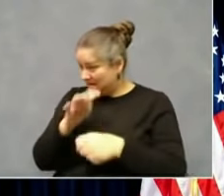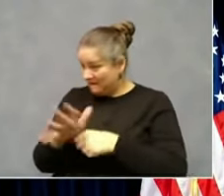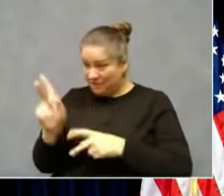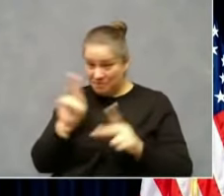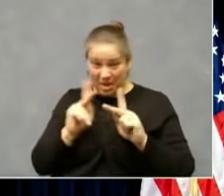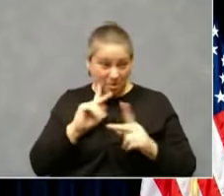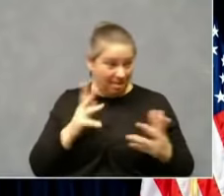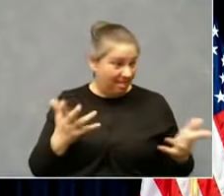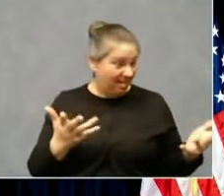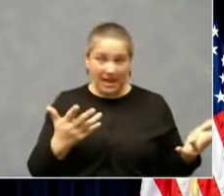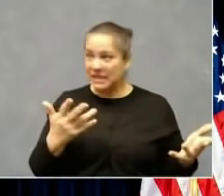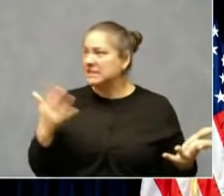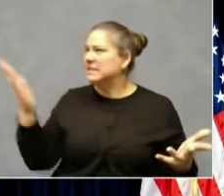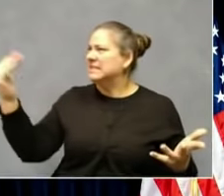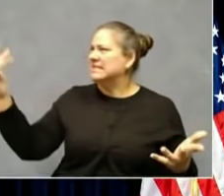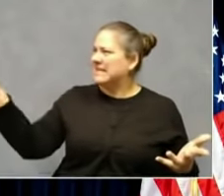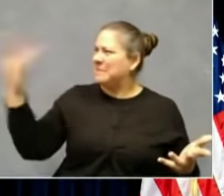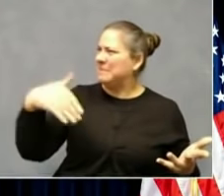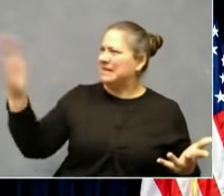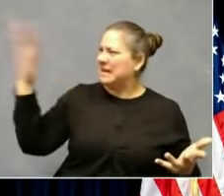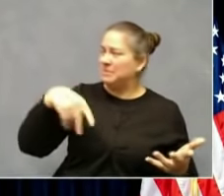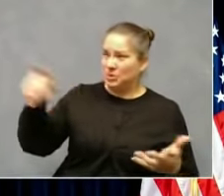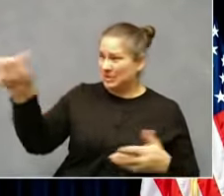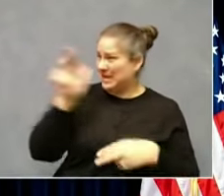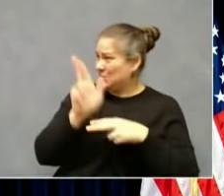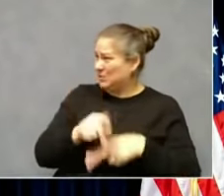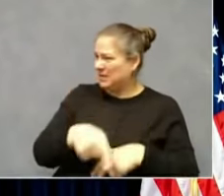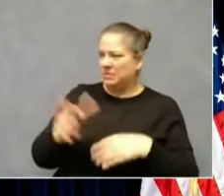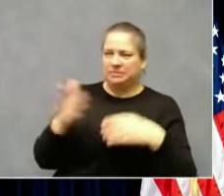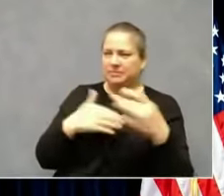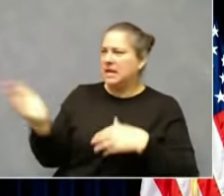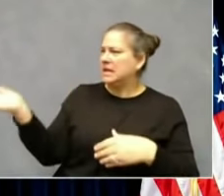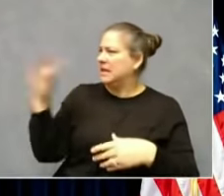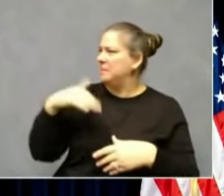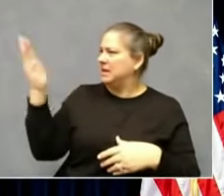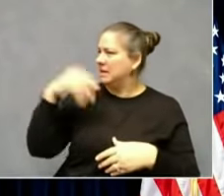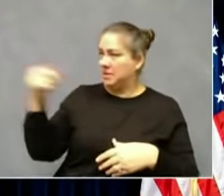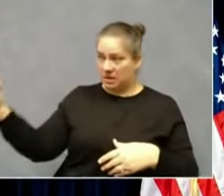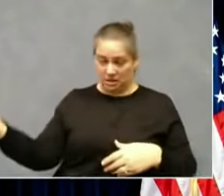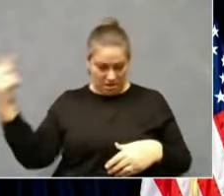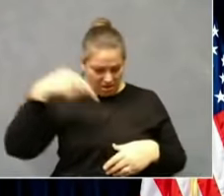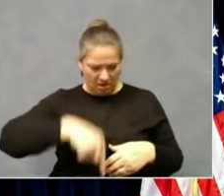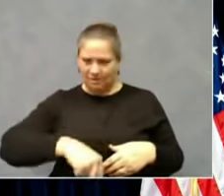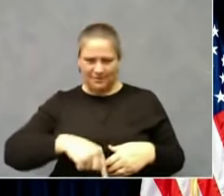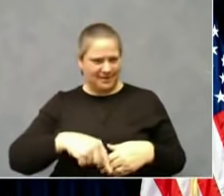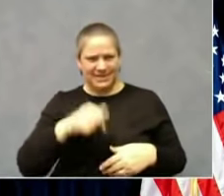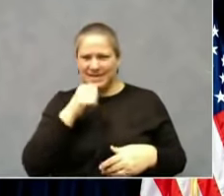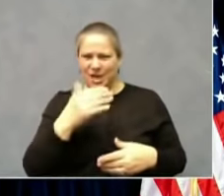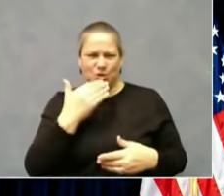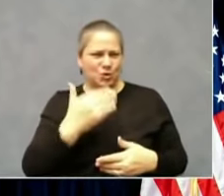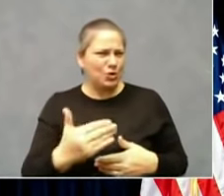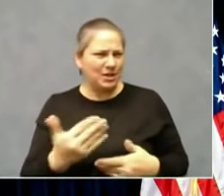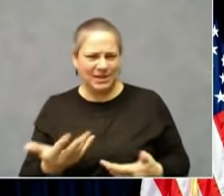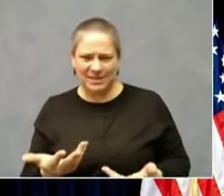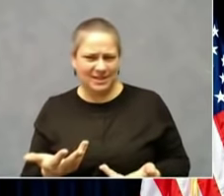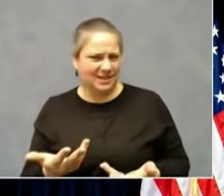good. And that's the same as bringing other people in to help in the regular hospital as as well.